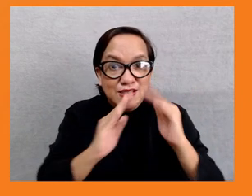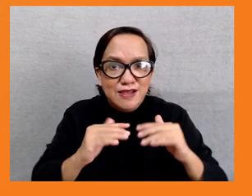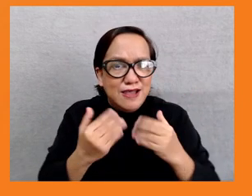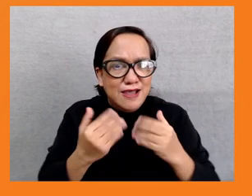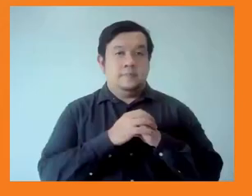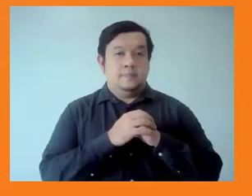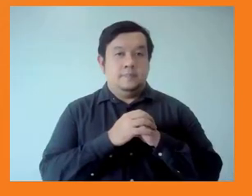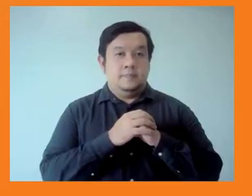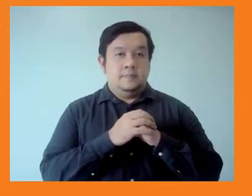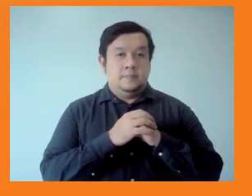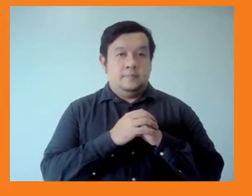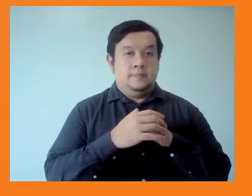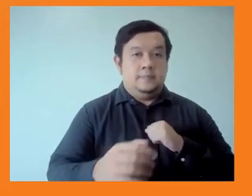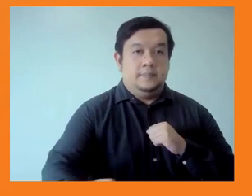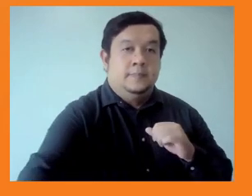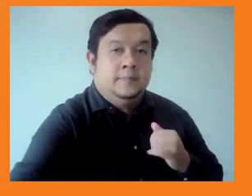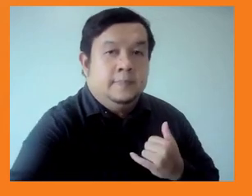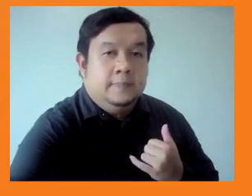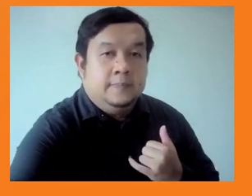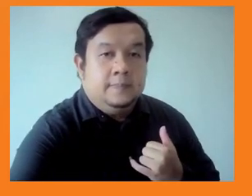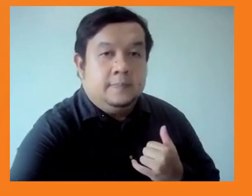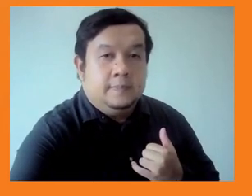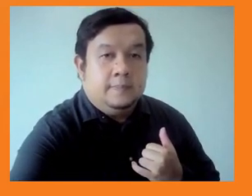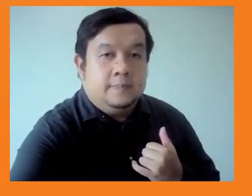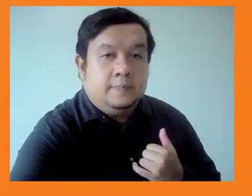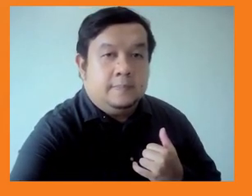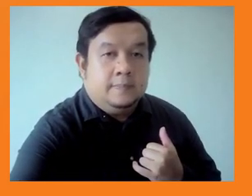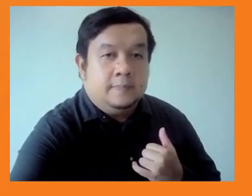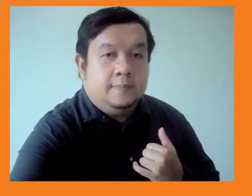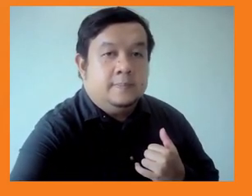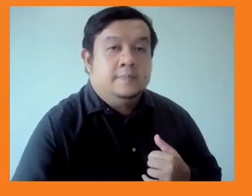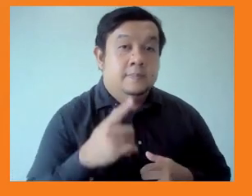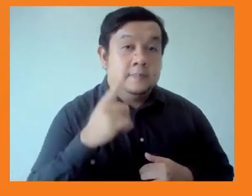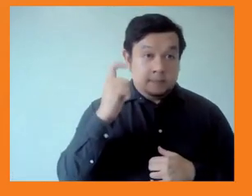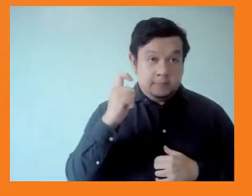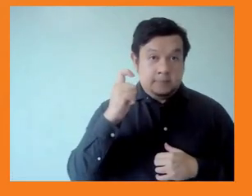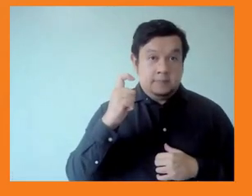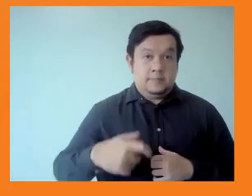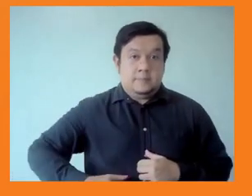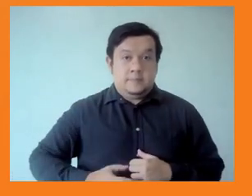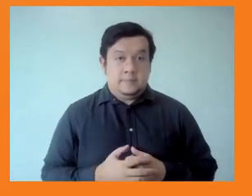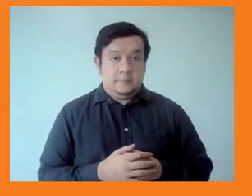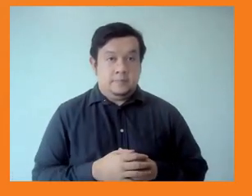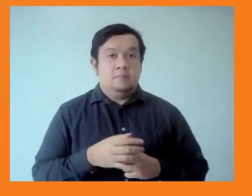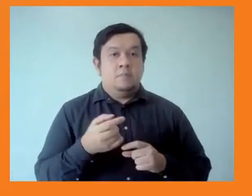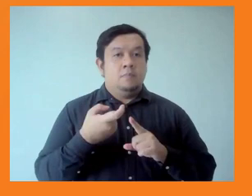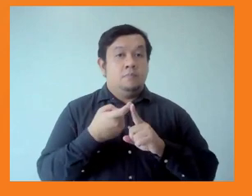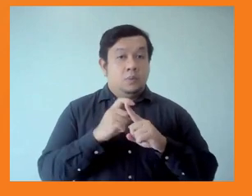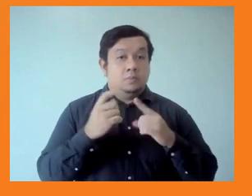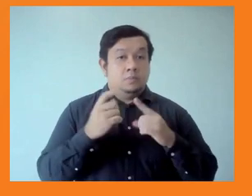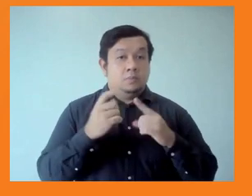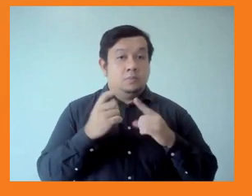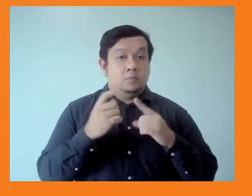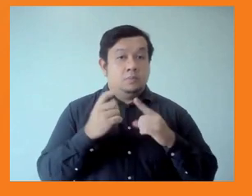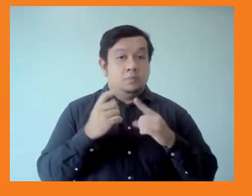piloted a program in the Philippines in 2018. And of course, the pandemic hit. And we found that during the pandemic, this